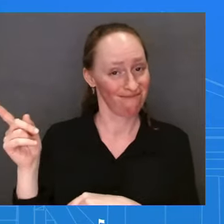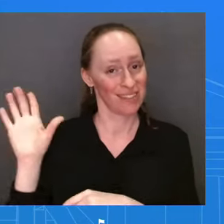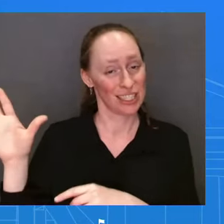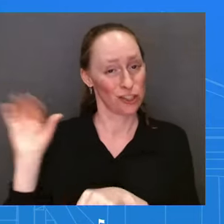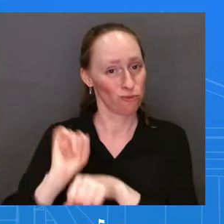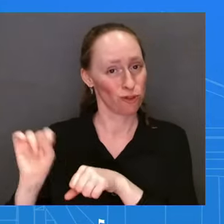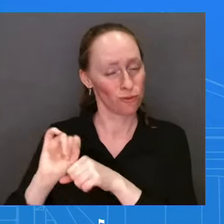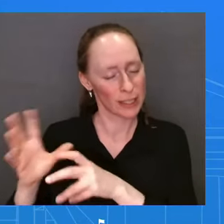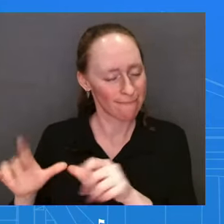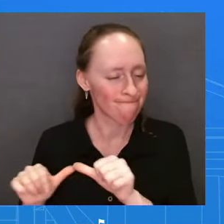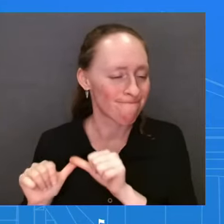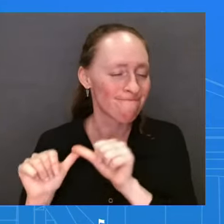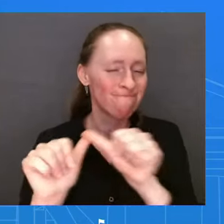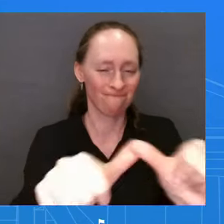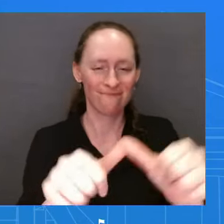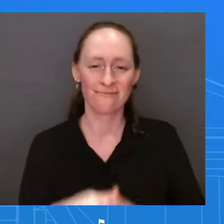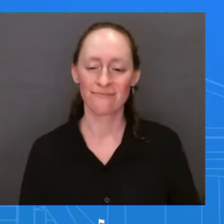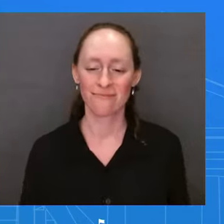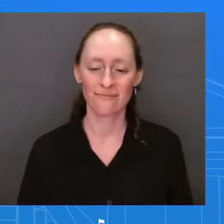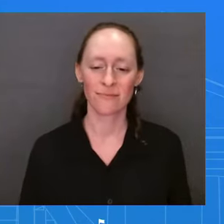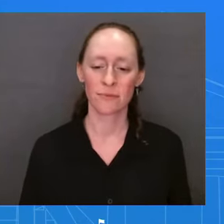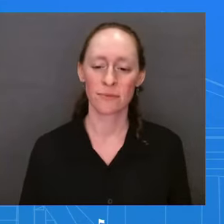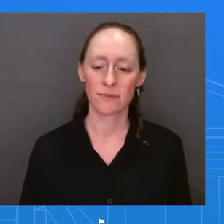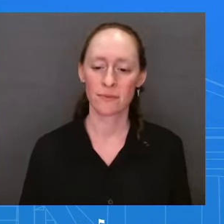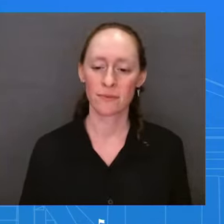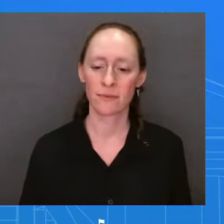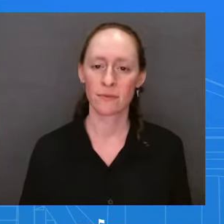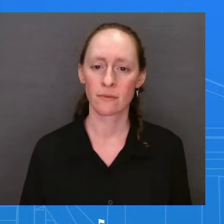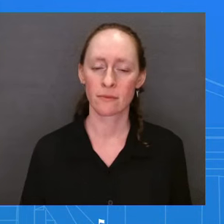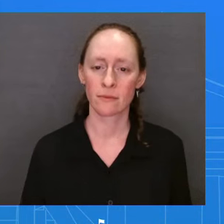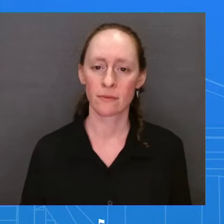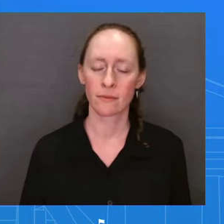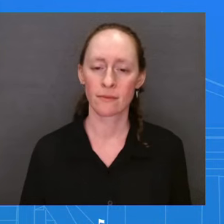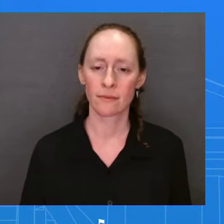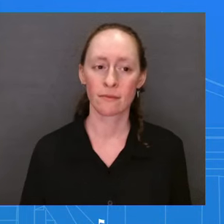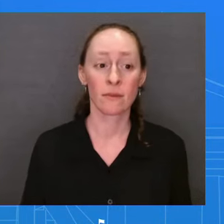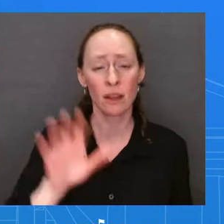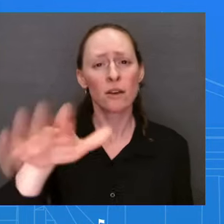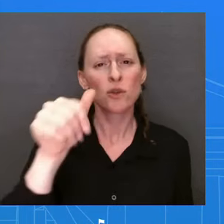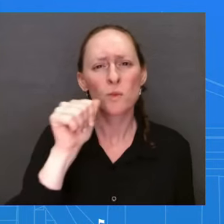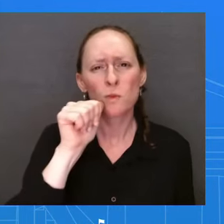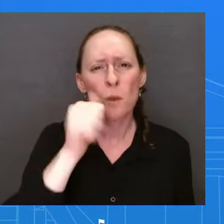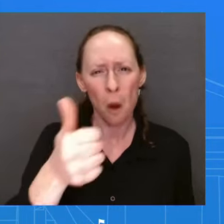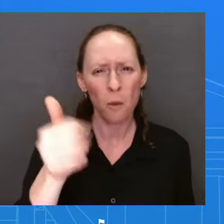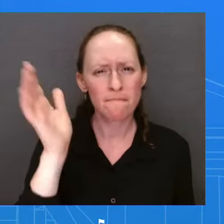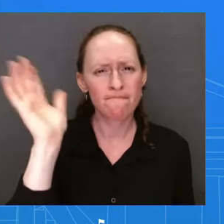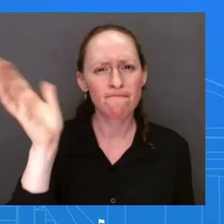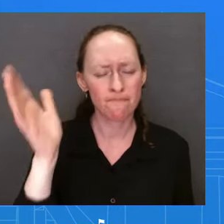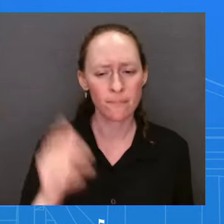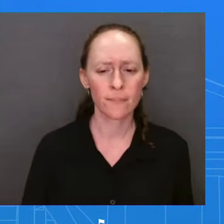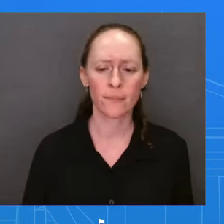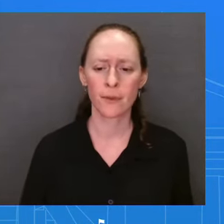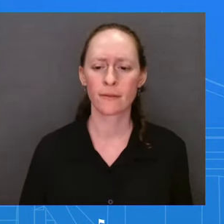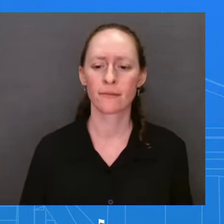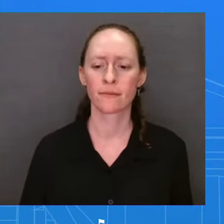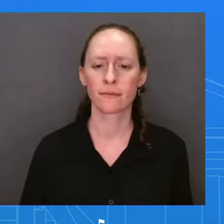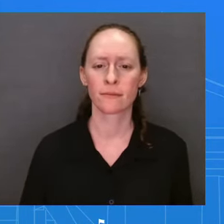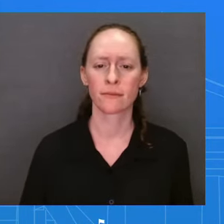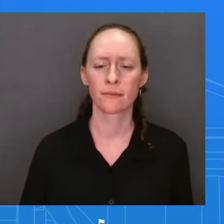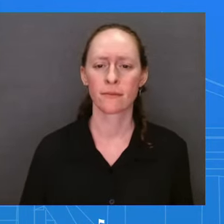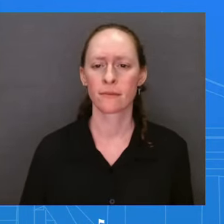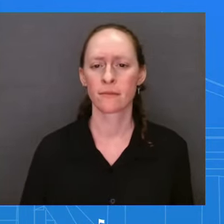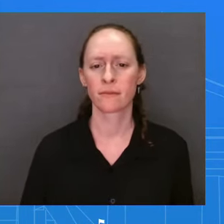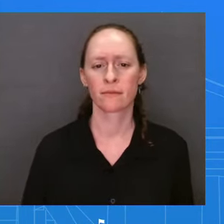you. So, on that speech tomorrow, is Bidenomics kind of like the message here that, as it relates to inflation, as it relates to a lot of